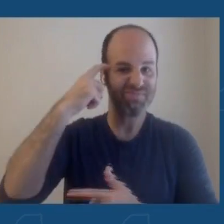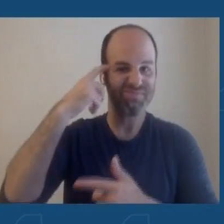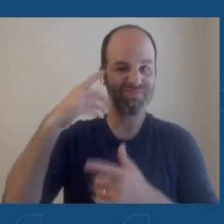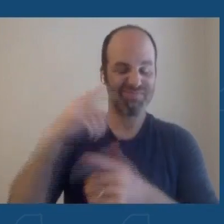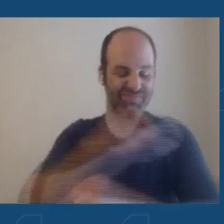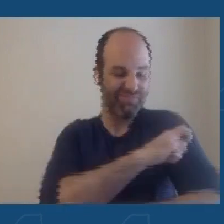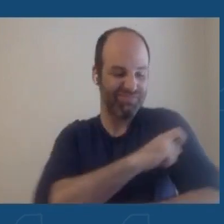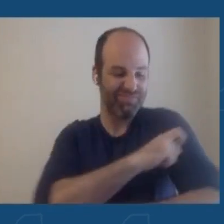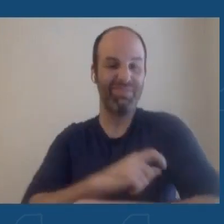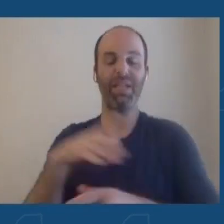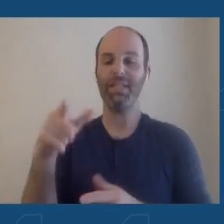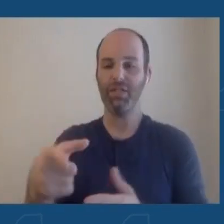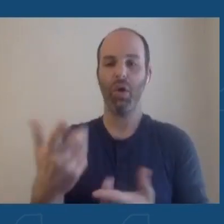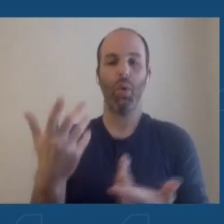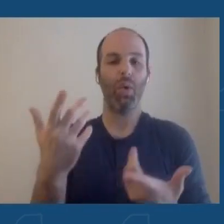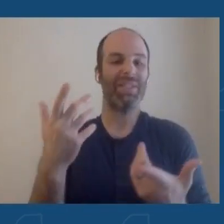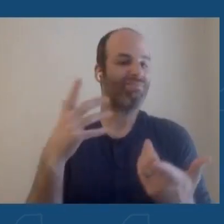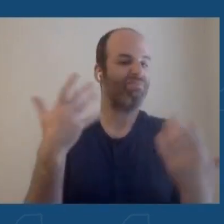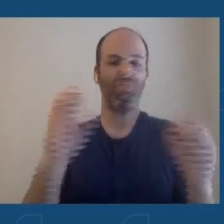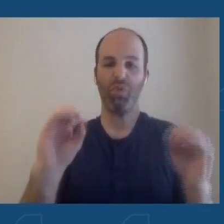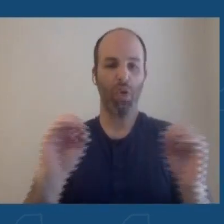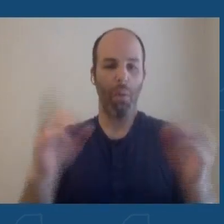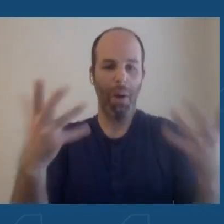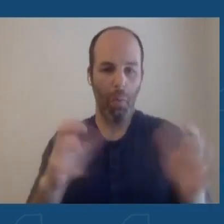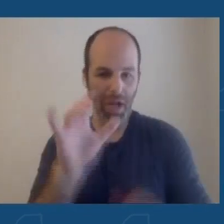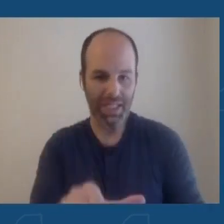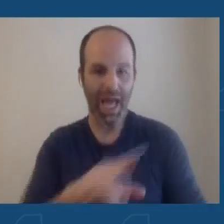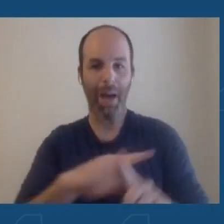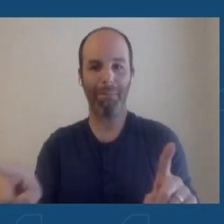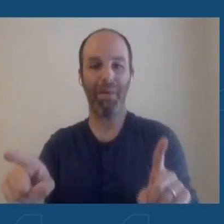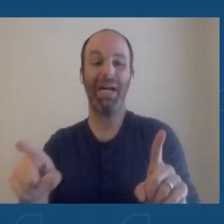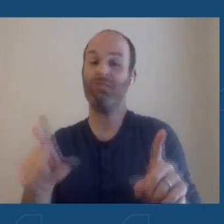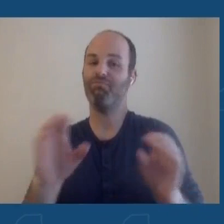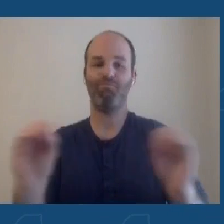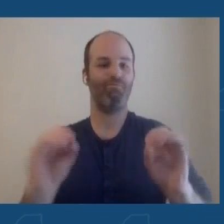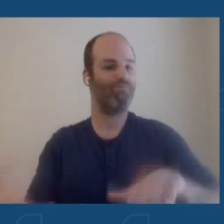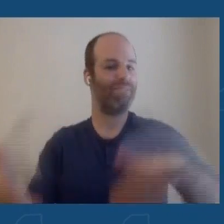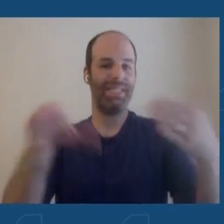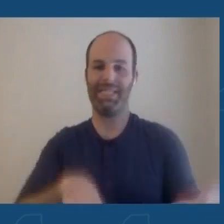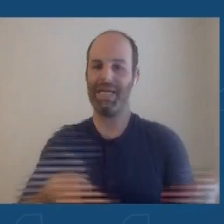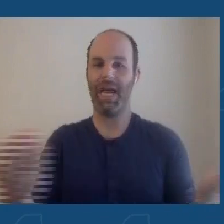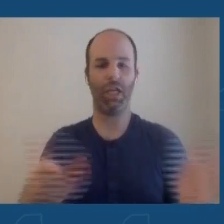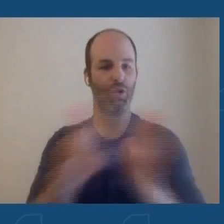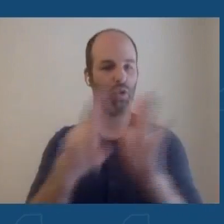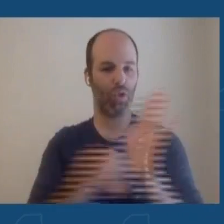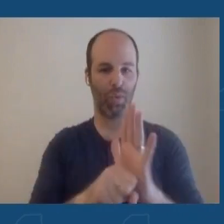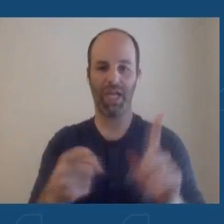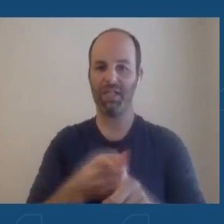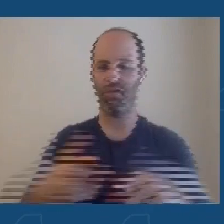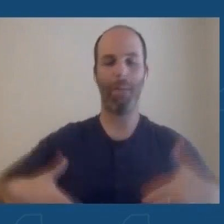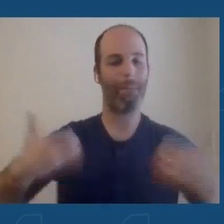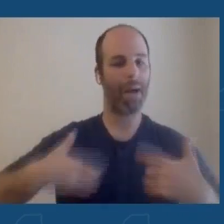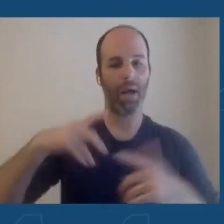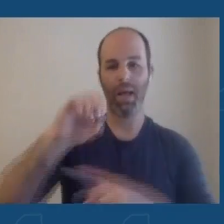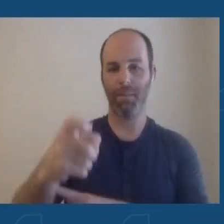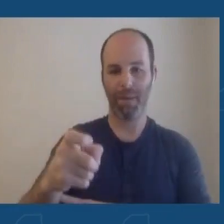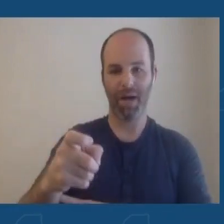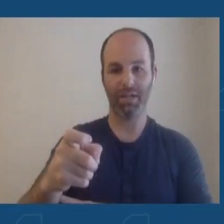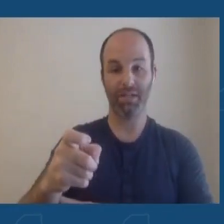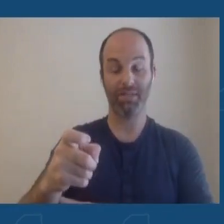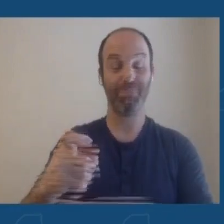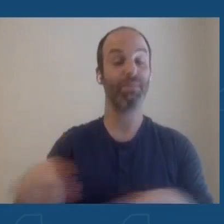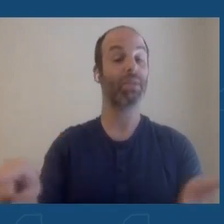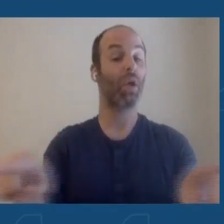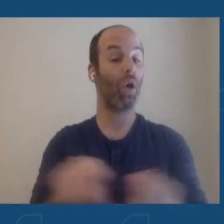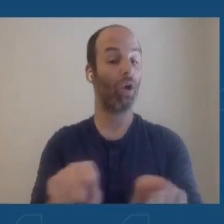to get, but there have been no deaths reported in the United States. The other thing to be aware of is that we have to